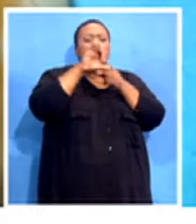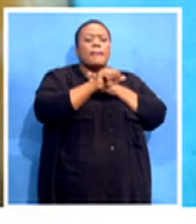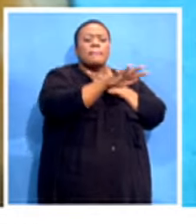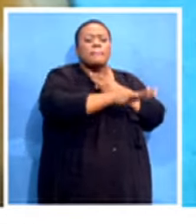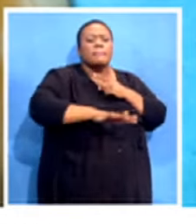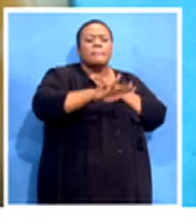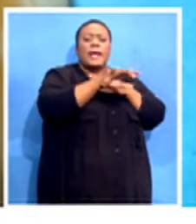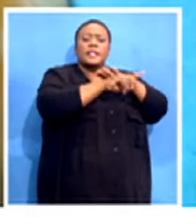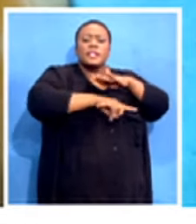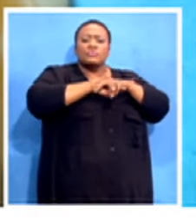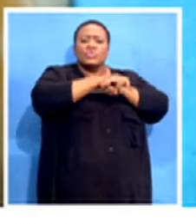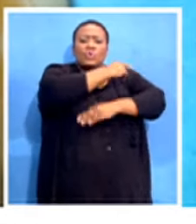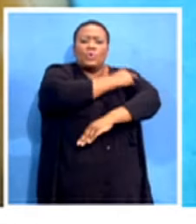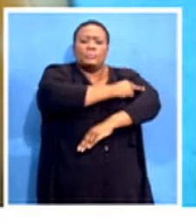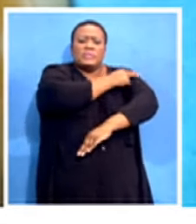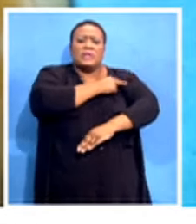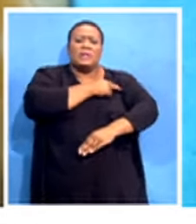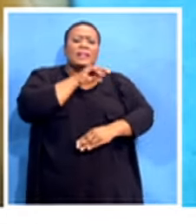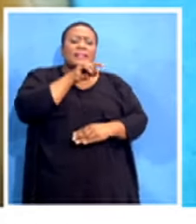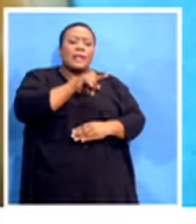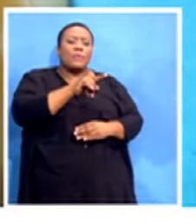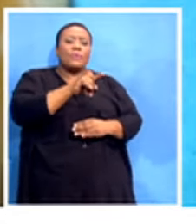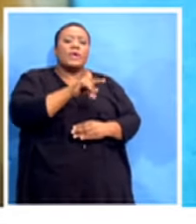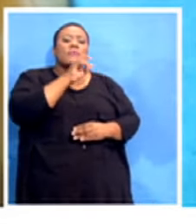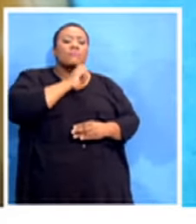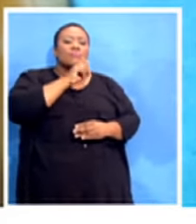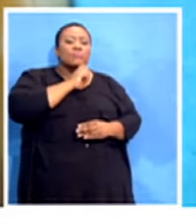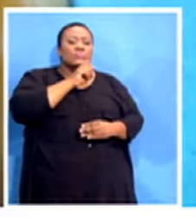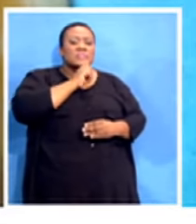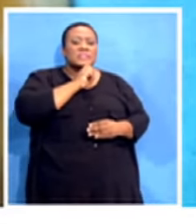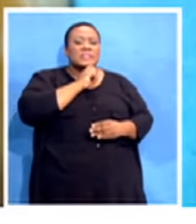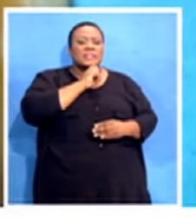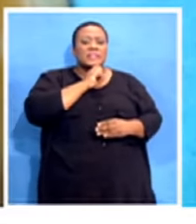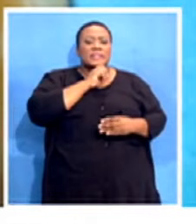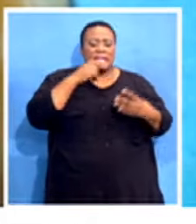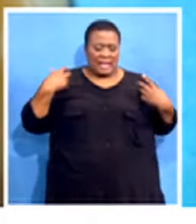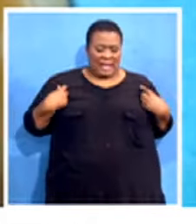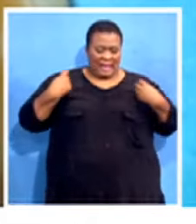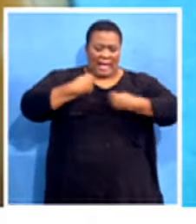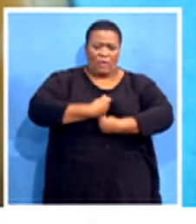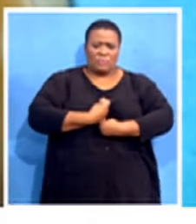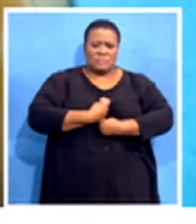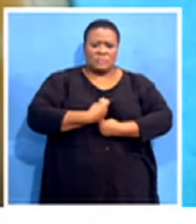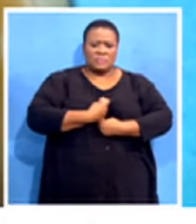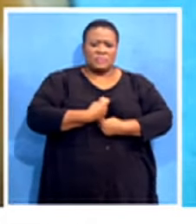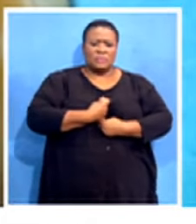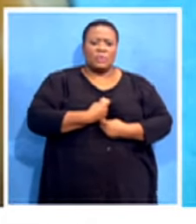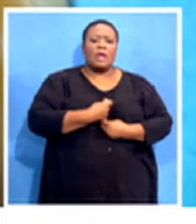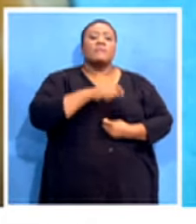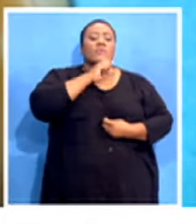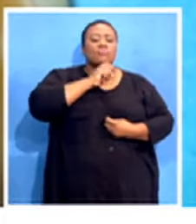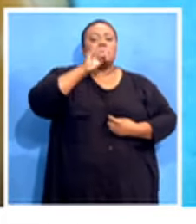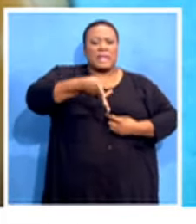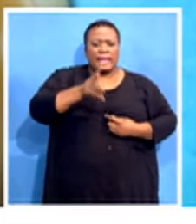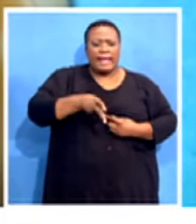Hospital, for example, they were they were reusing a disposable gown. So you imagine a gun that is meant to be used and